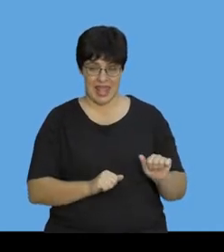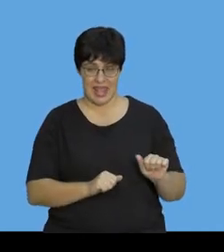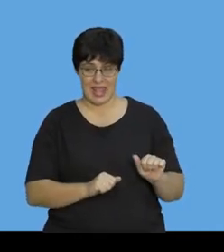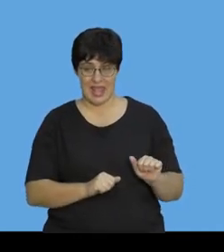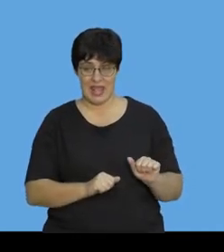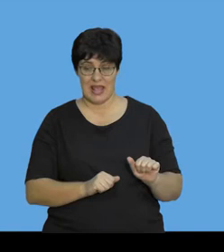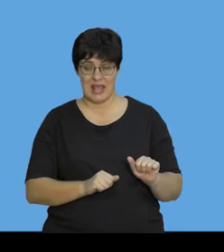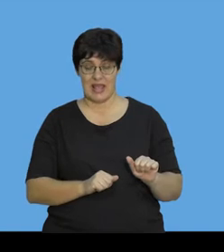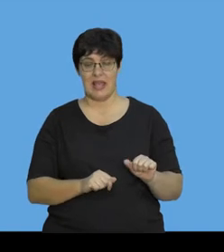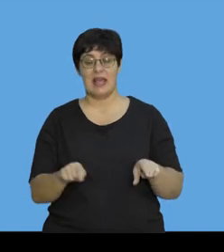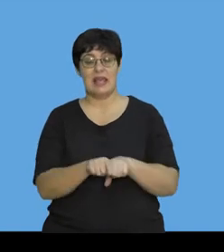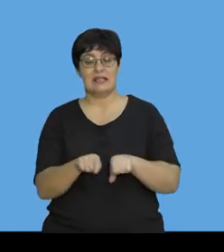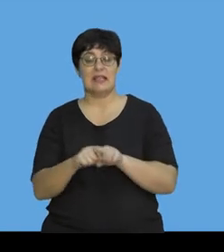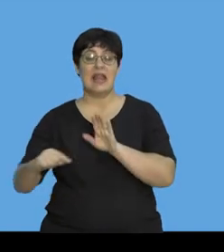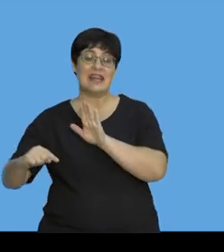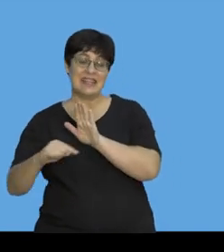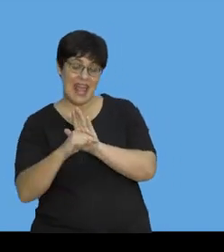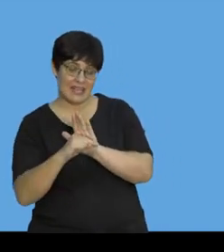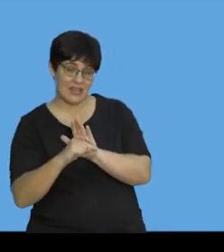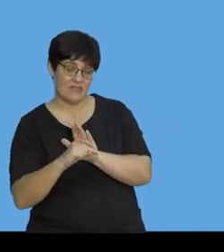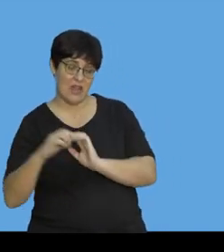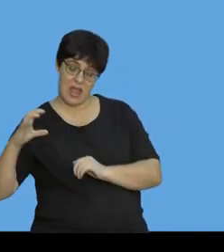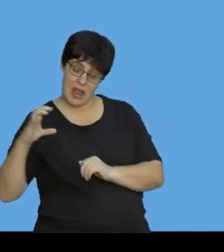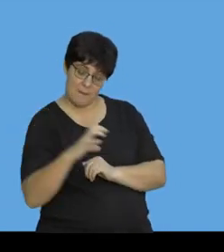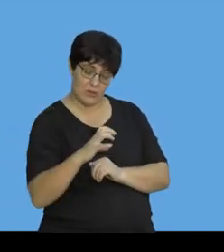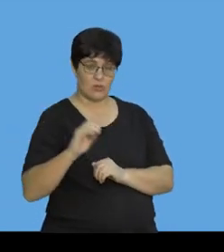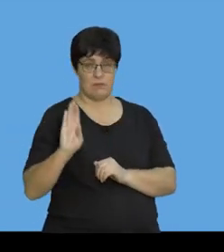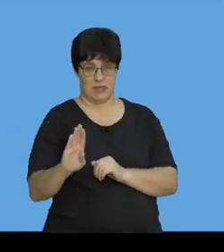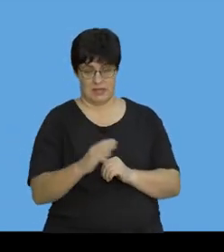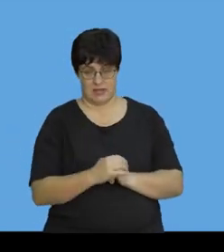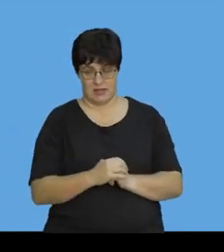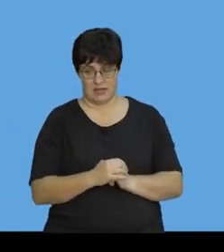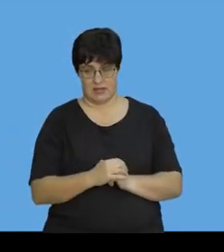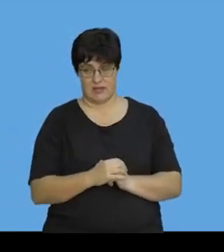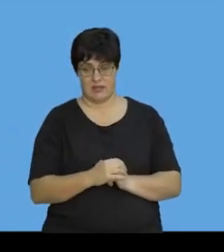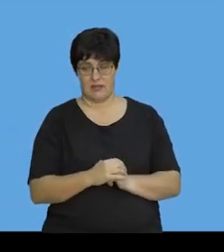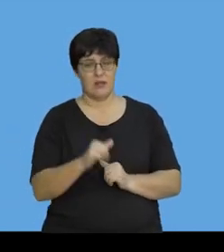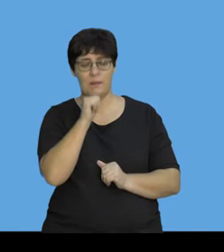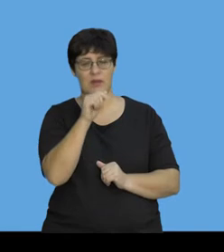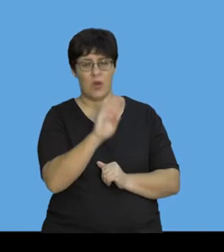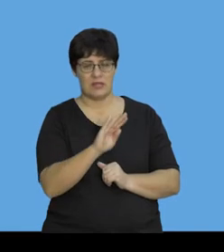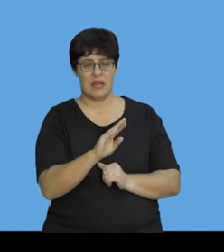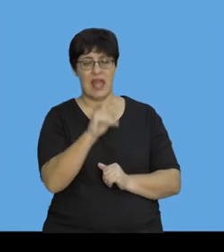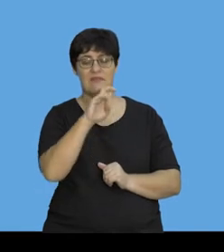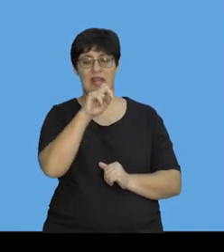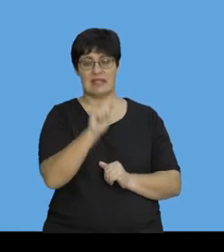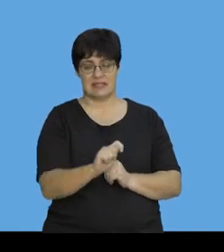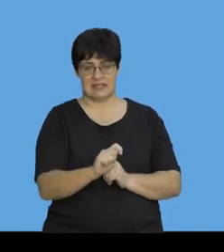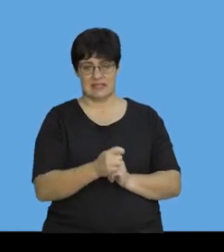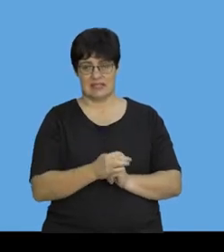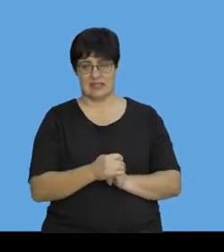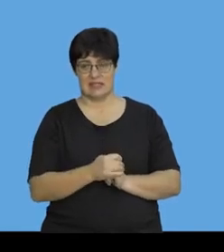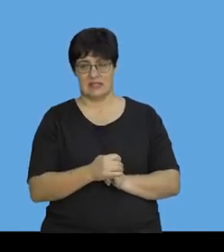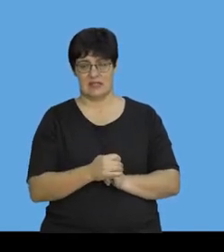impulse on A is the negative of the impulse on B. All this means is